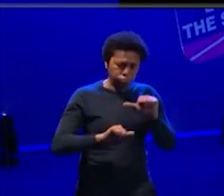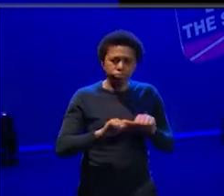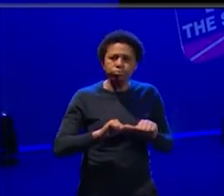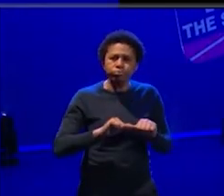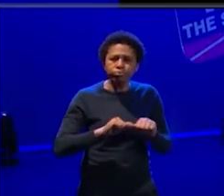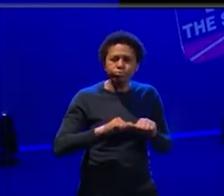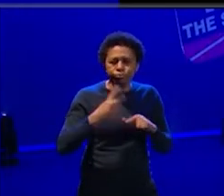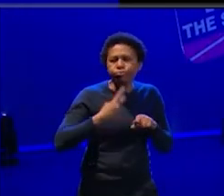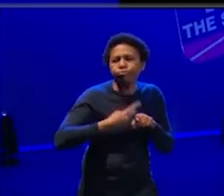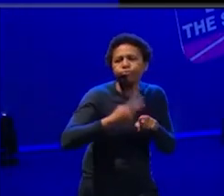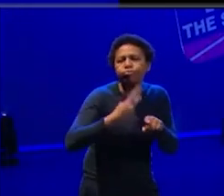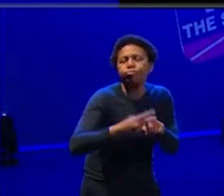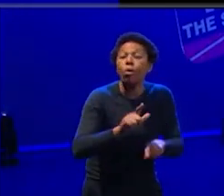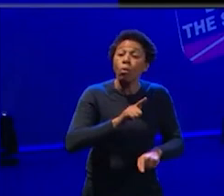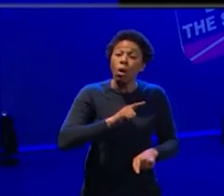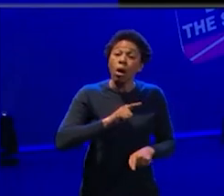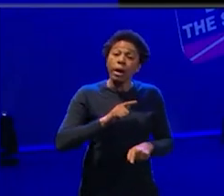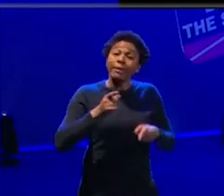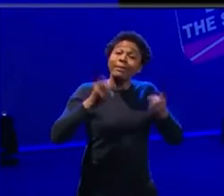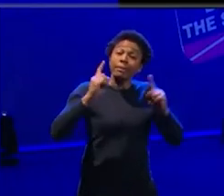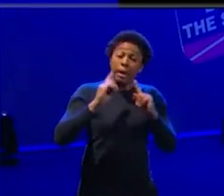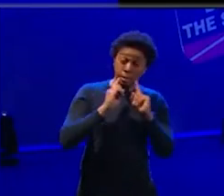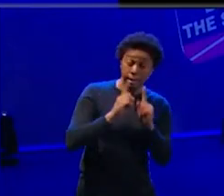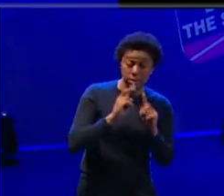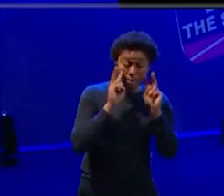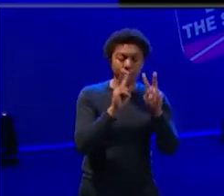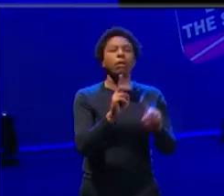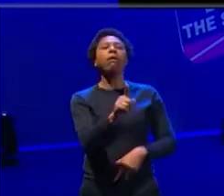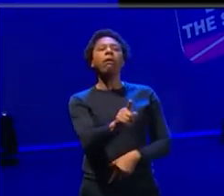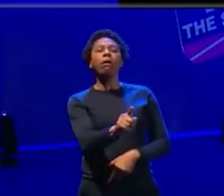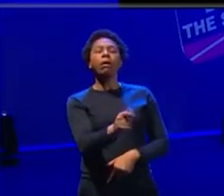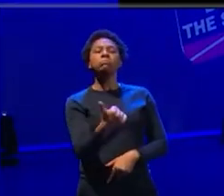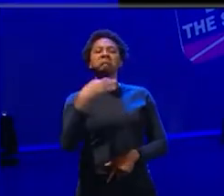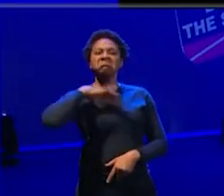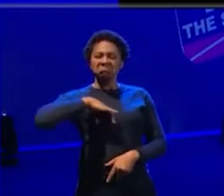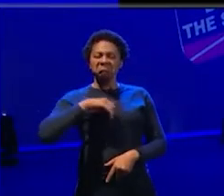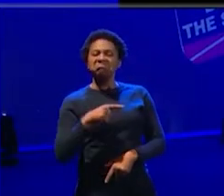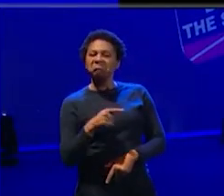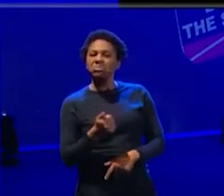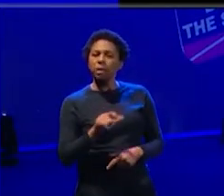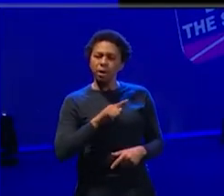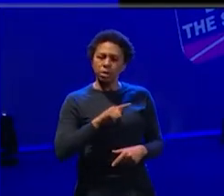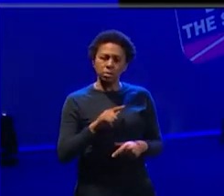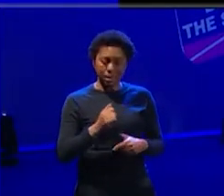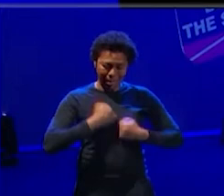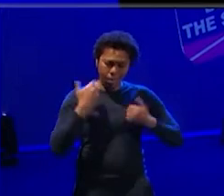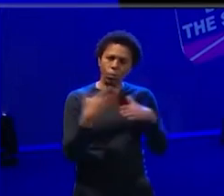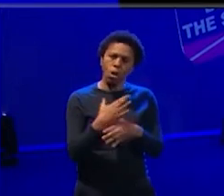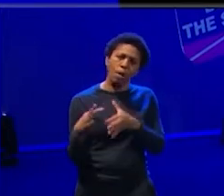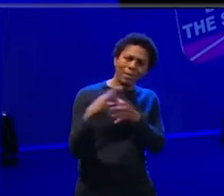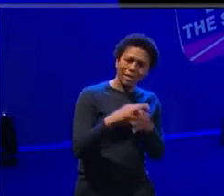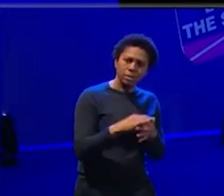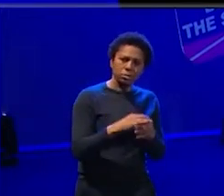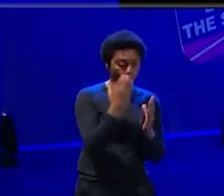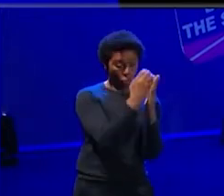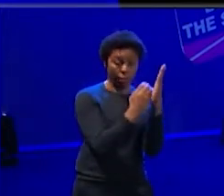teachers can see the benefit of what we're doing. The fact that it's not kind of just curriculum based learning. It's about, um, overall wellbeing and mental health